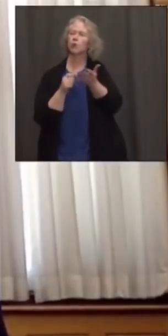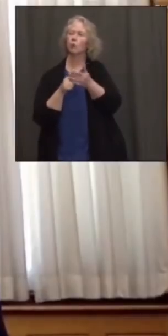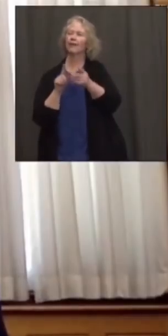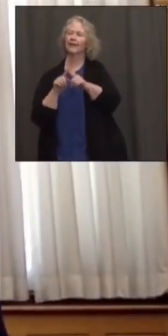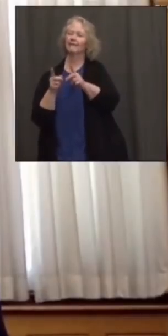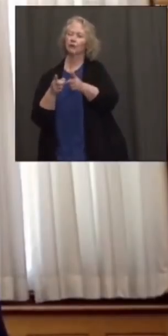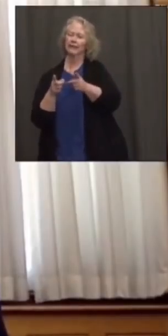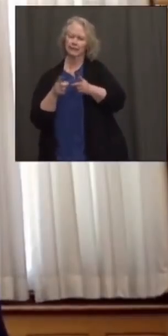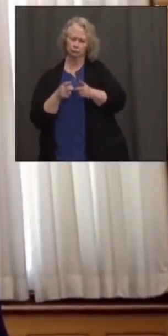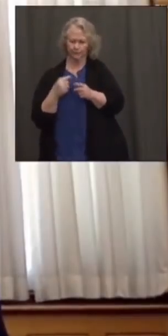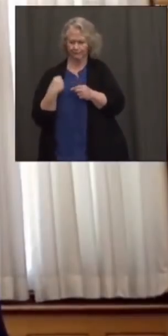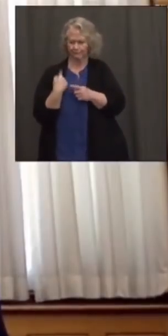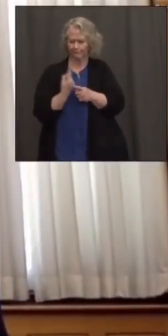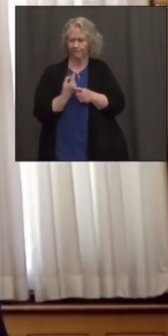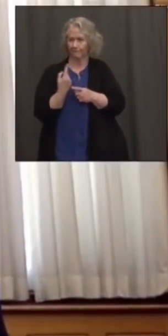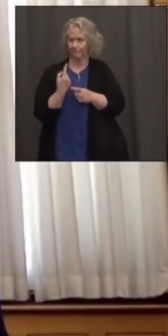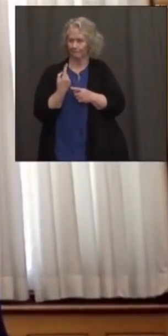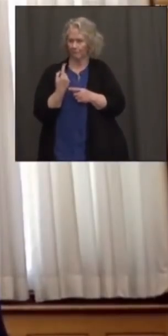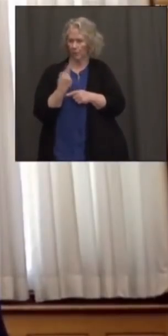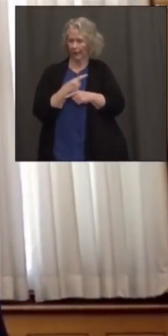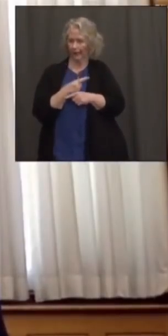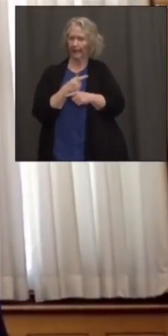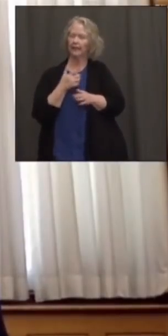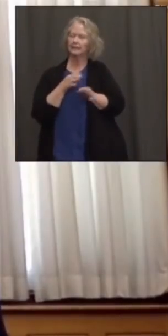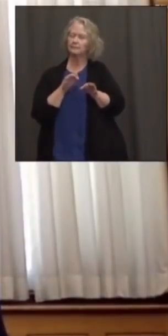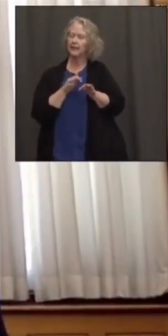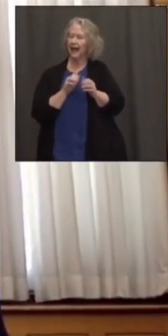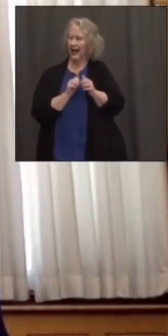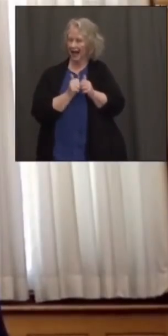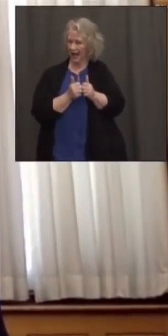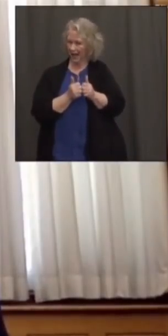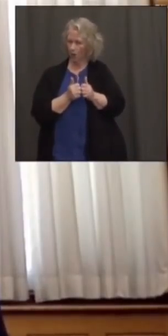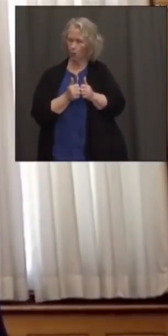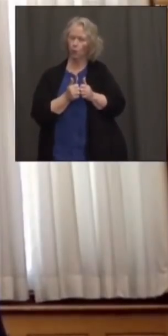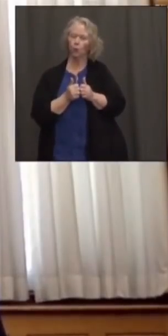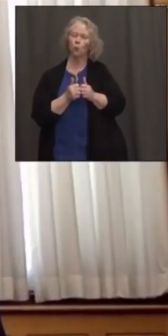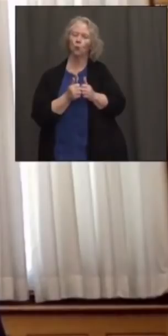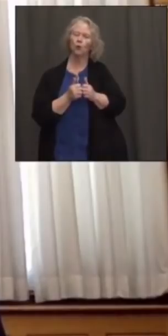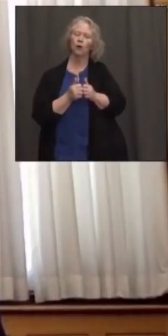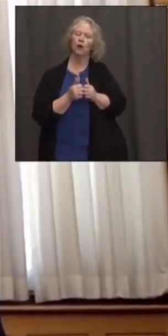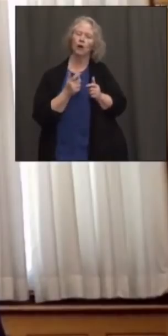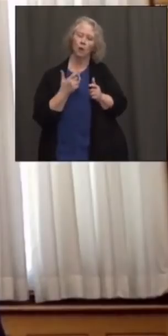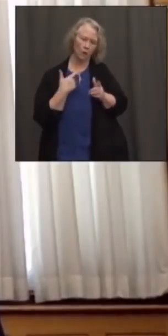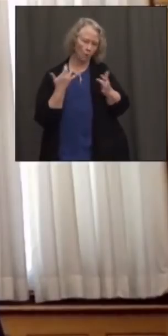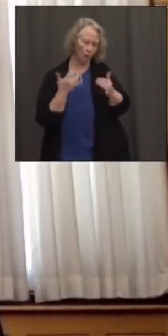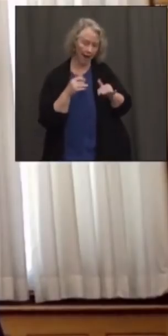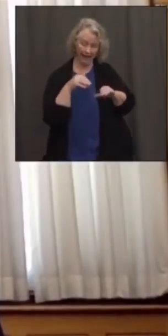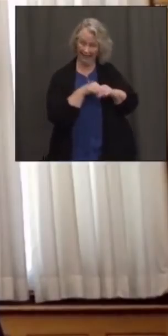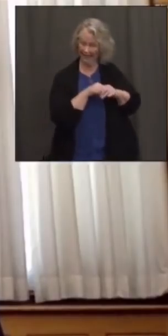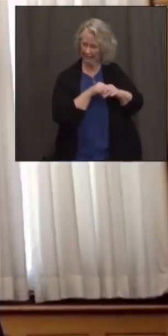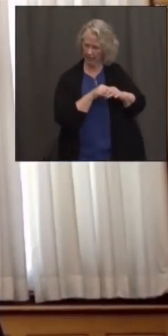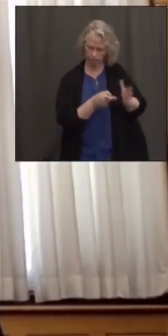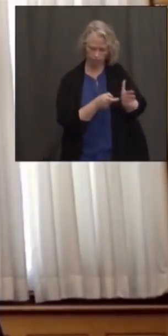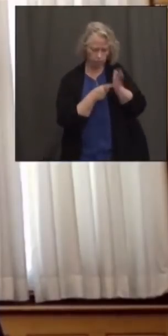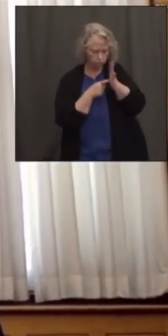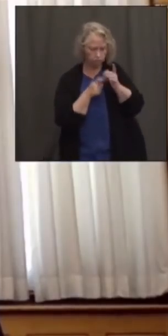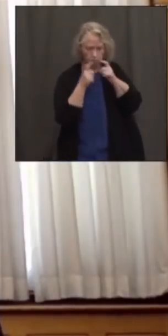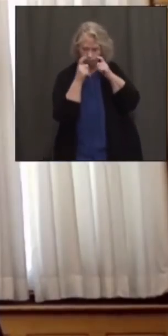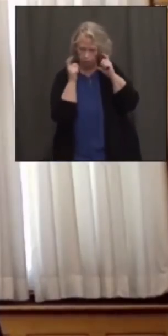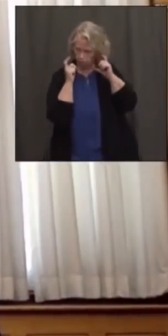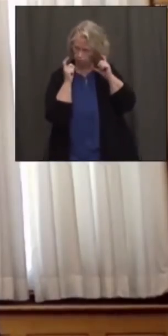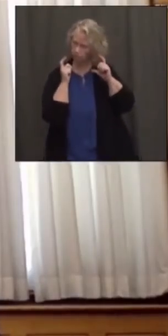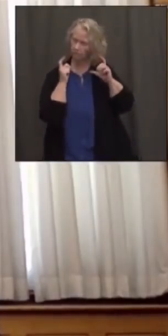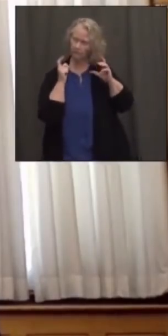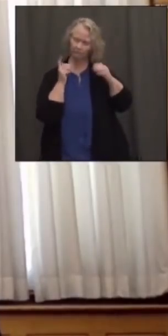last 24 hours, I believe, that clarifies that, as I mentioned earlier, we're going to stay the course on indoor masking for the rest of the school year. We're almost